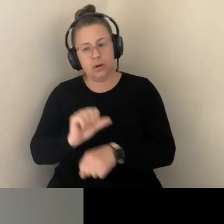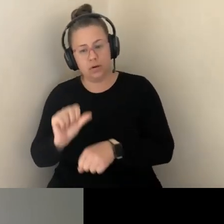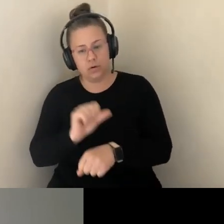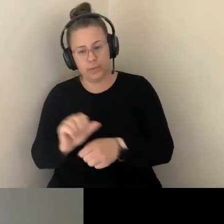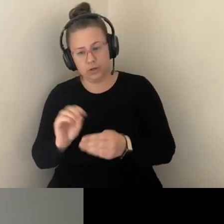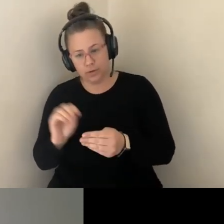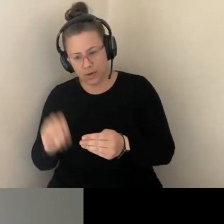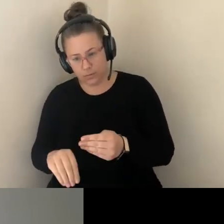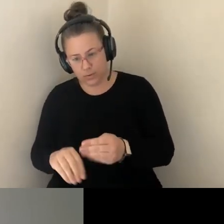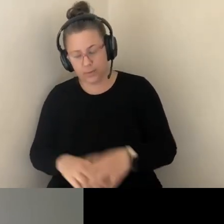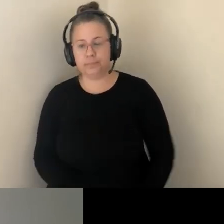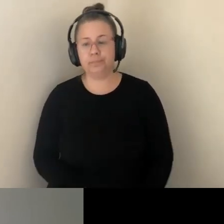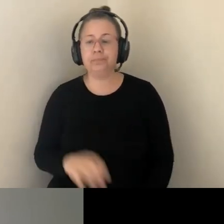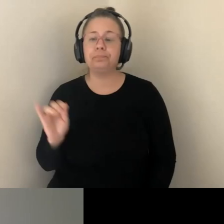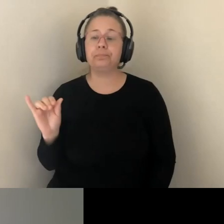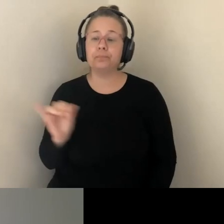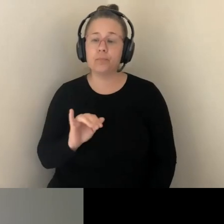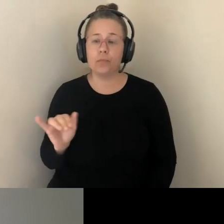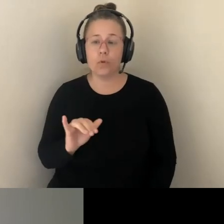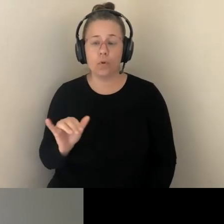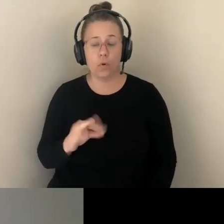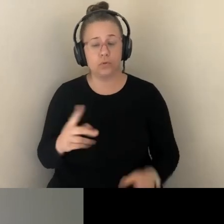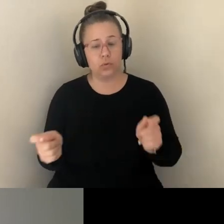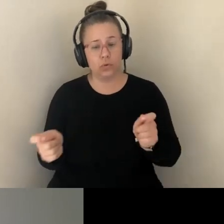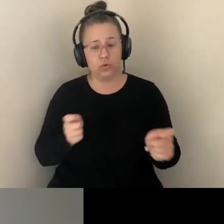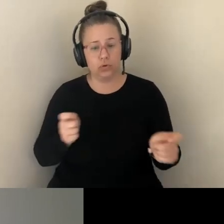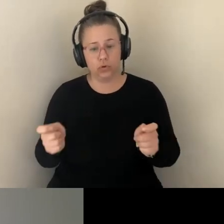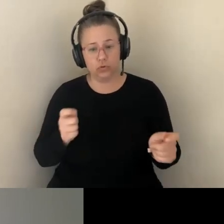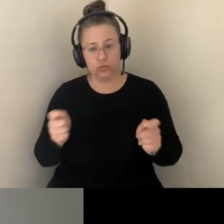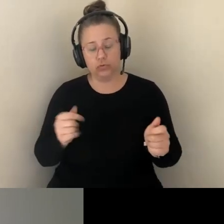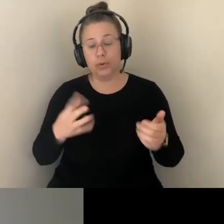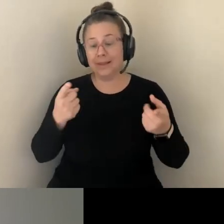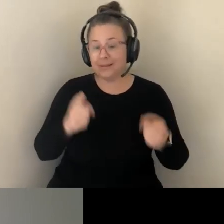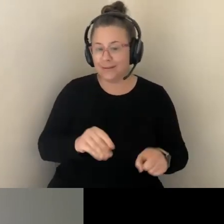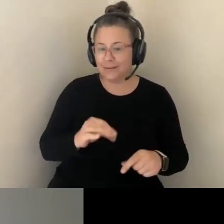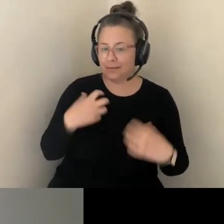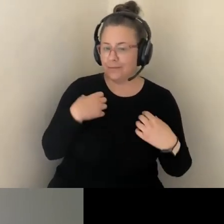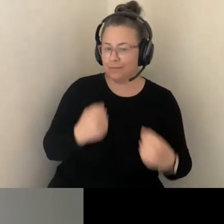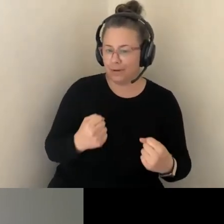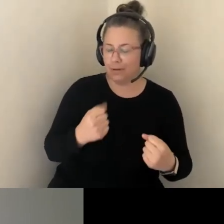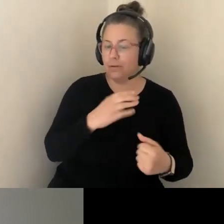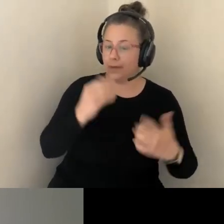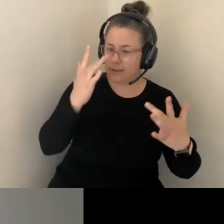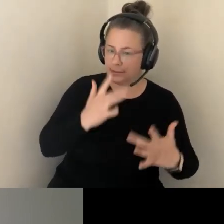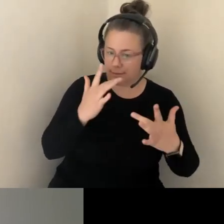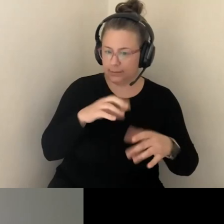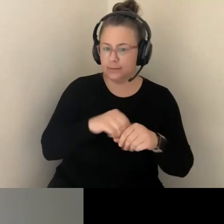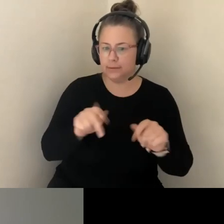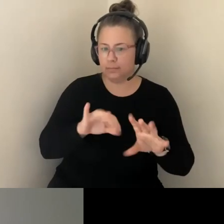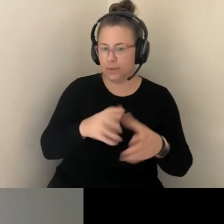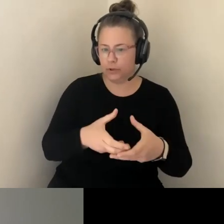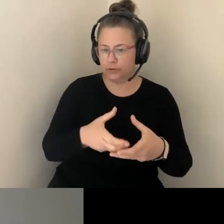IN HUMAN POPULATIONS THROUGH VARIOUS MEANS. THIS IS THE BELIEF THAT QUOTE UNQUOTE